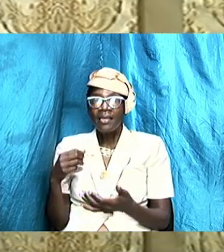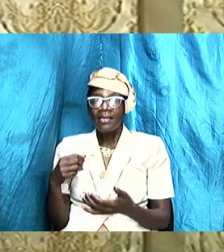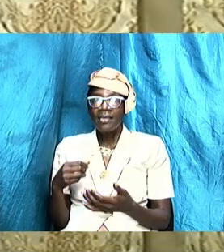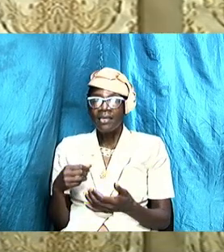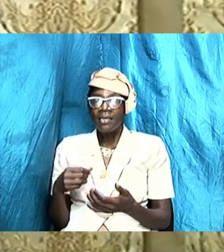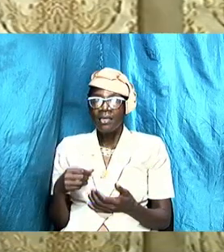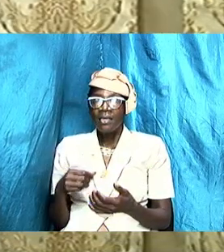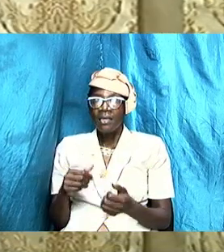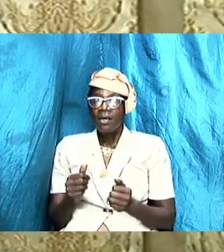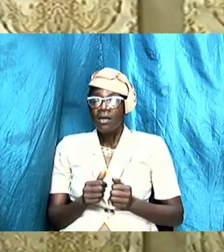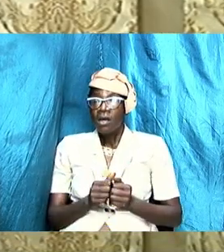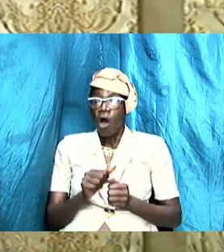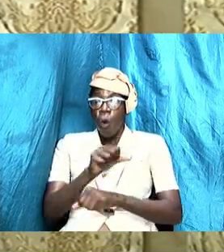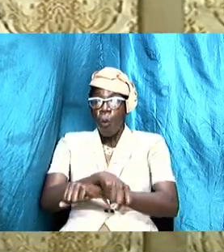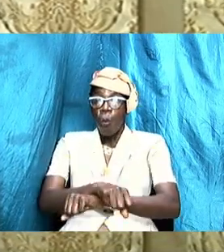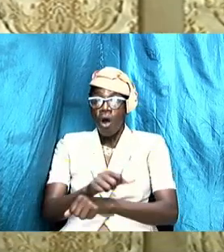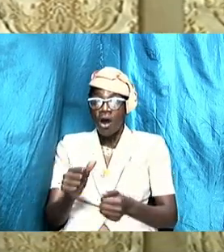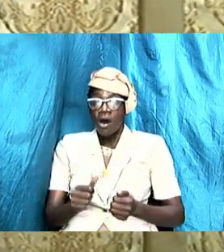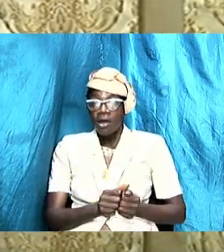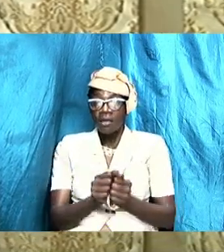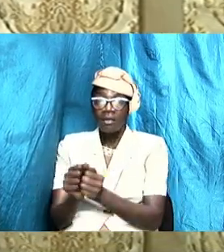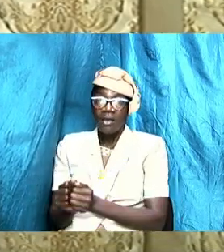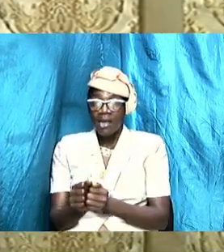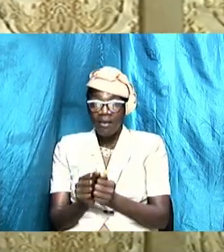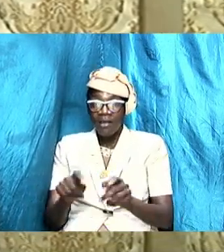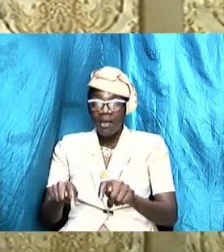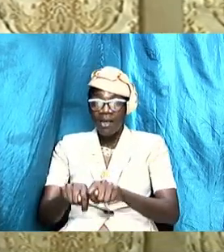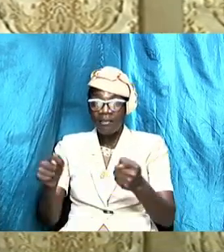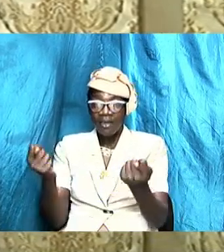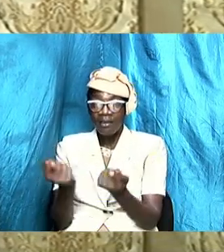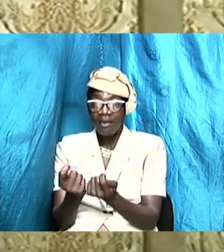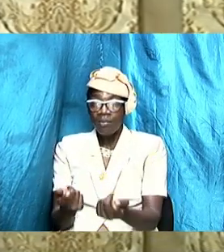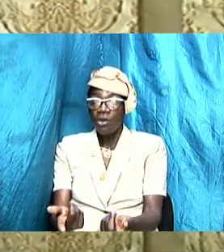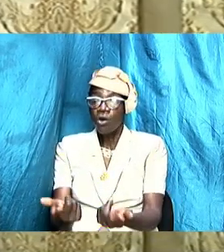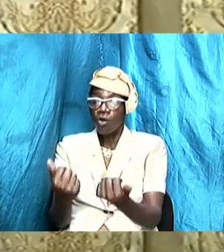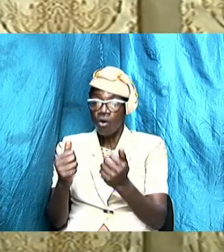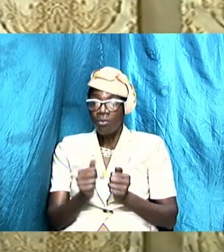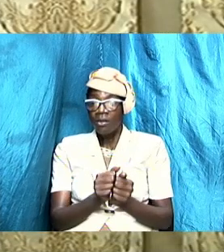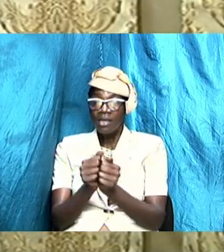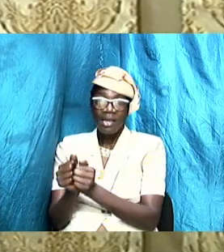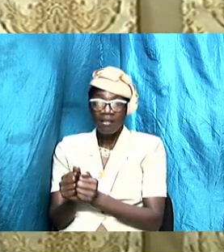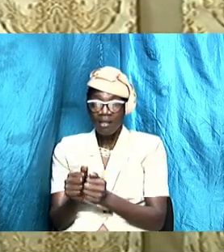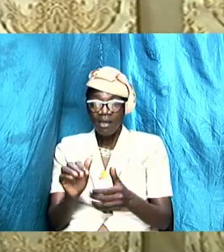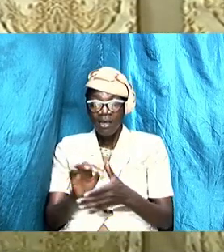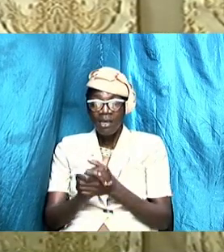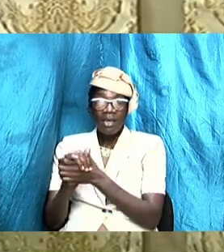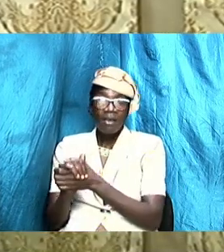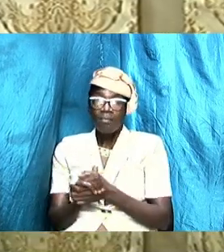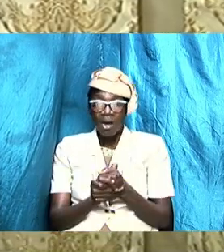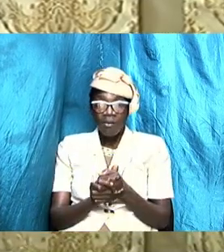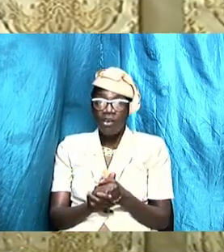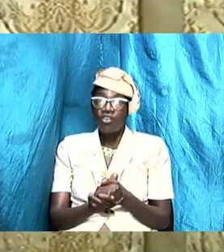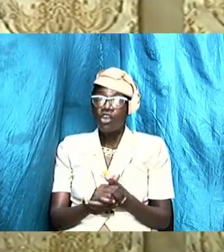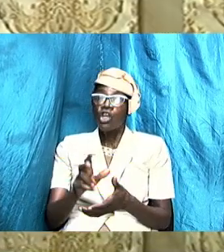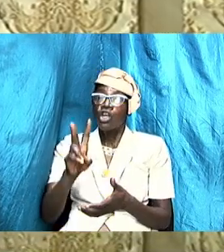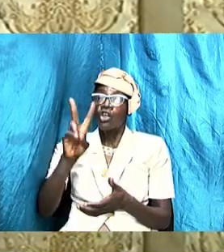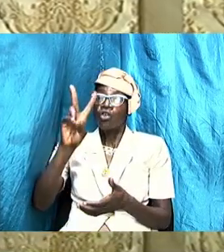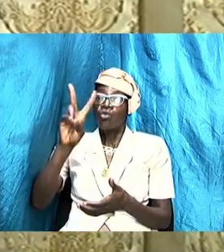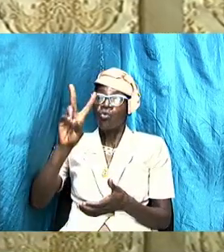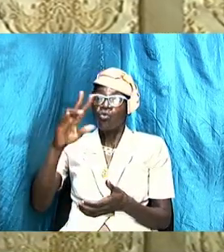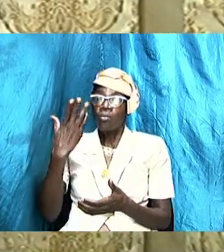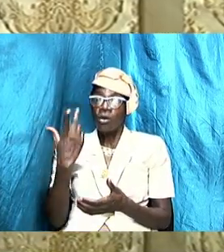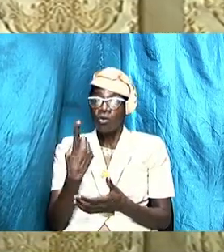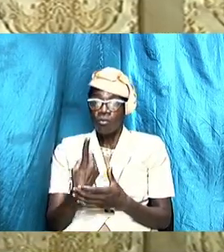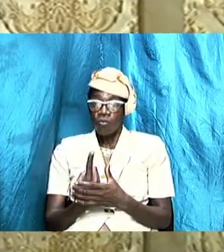as a team because when we got together in marriage the twin has become one